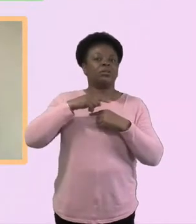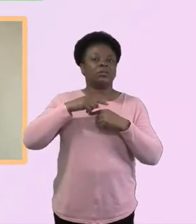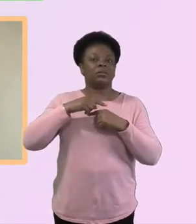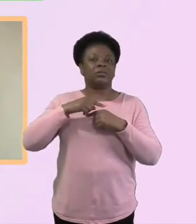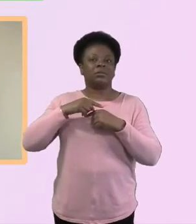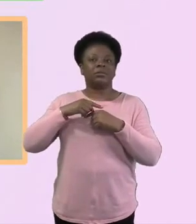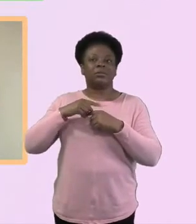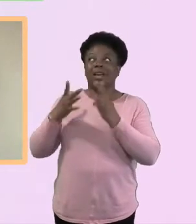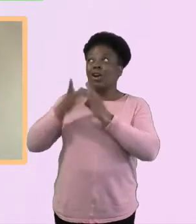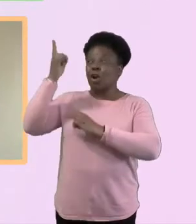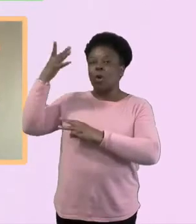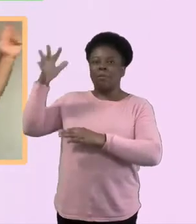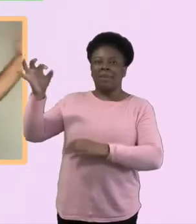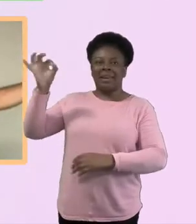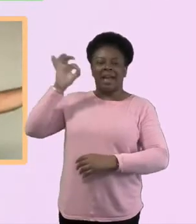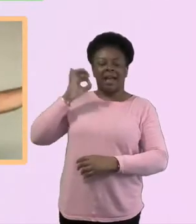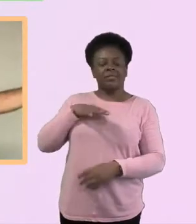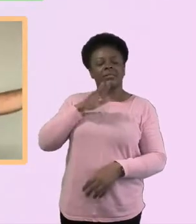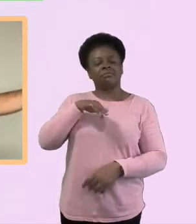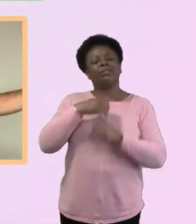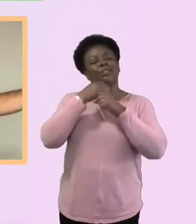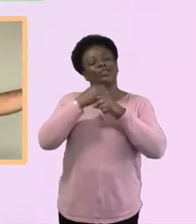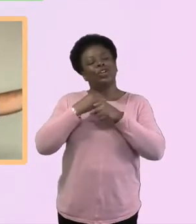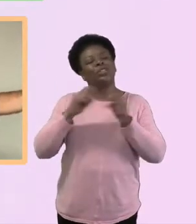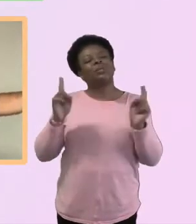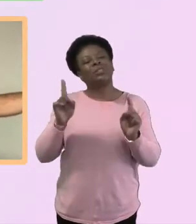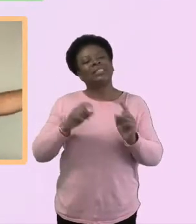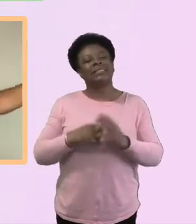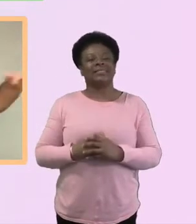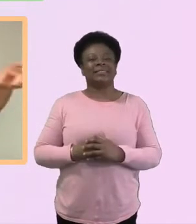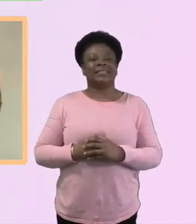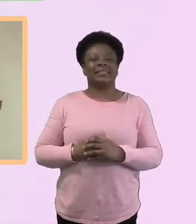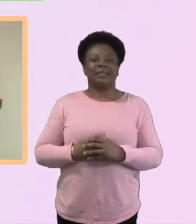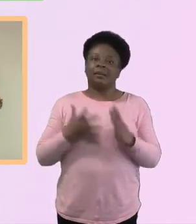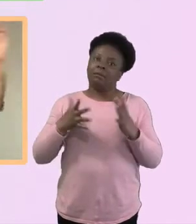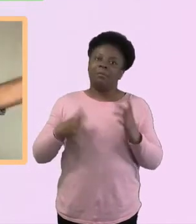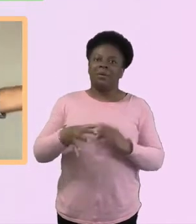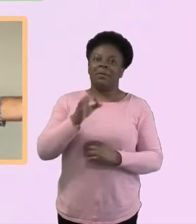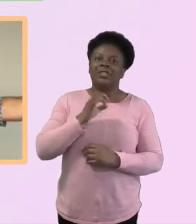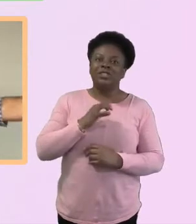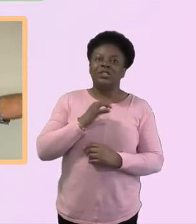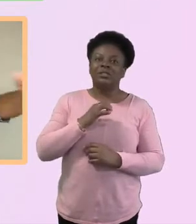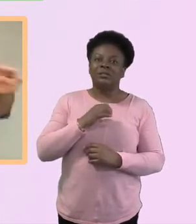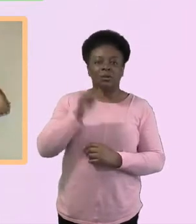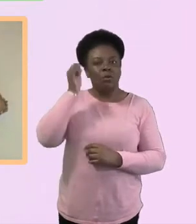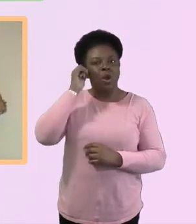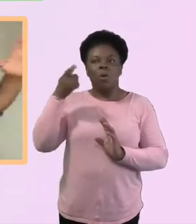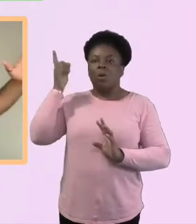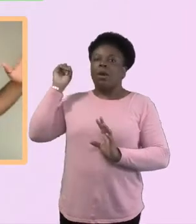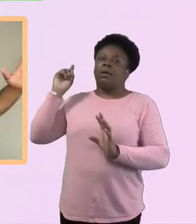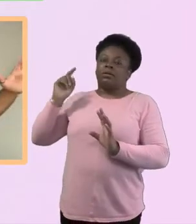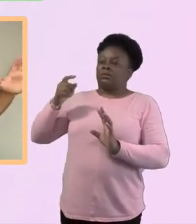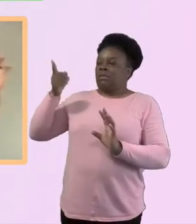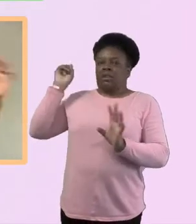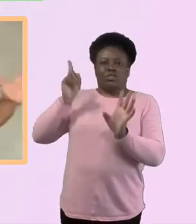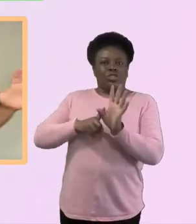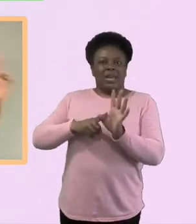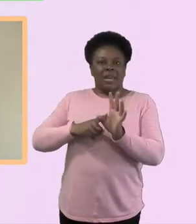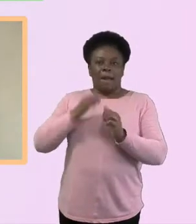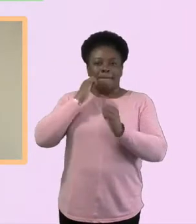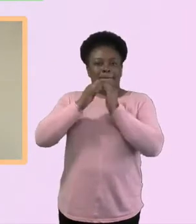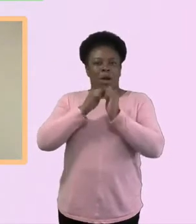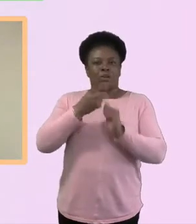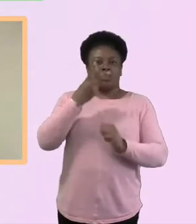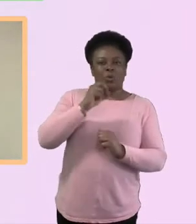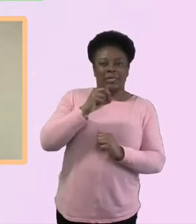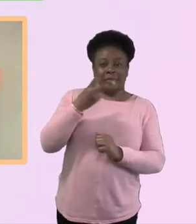I think, you know, March 2020, when, when everybody had to shut down buildings and, and suddenly, you know, we